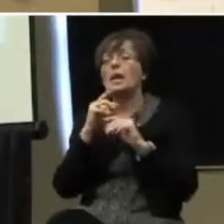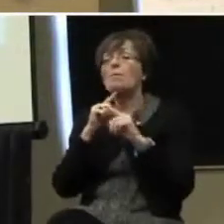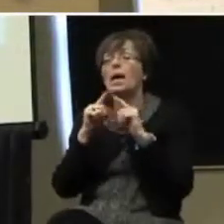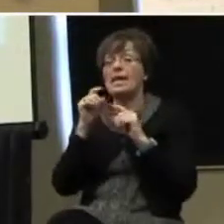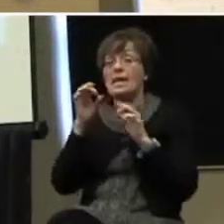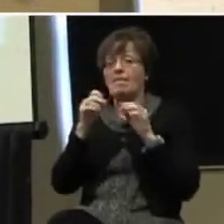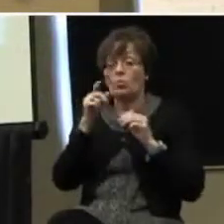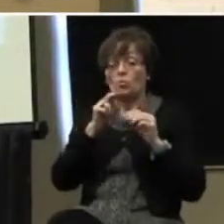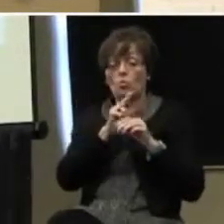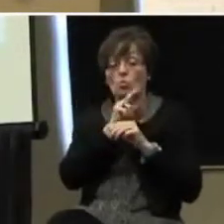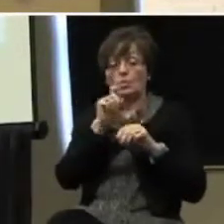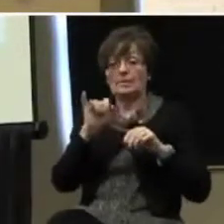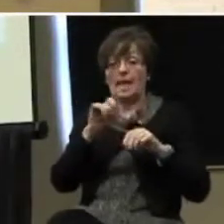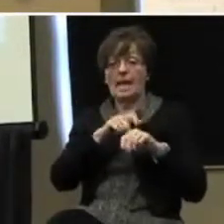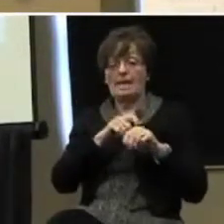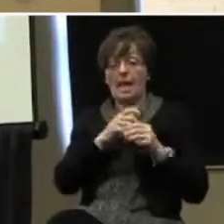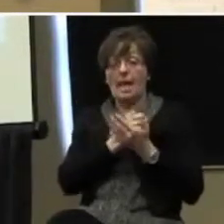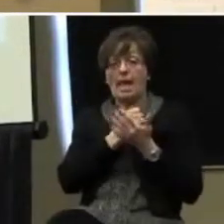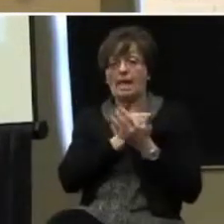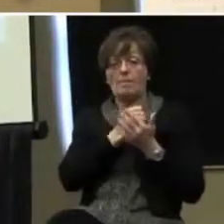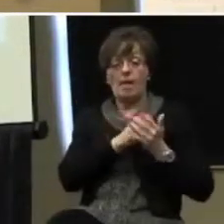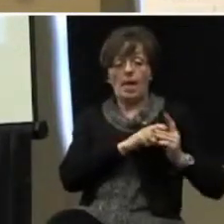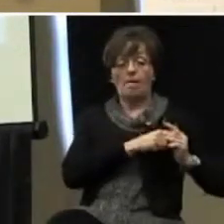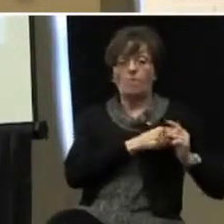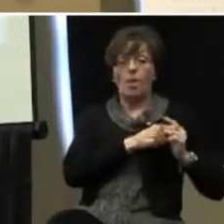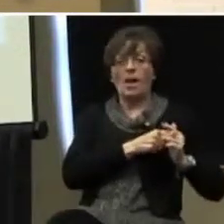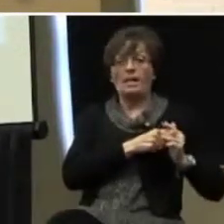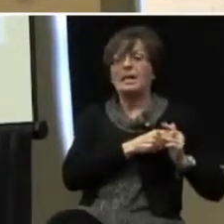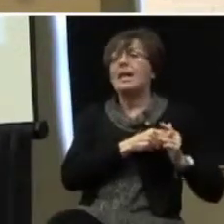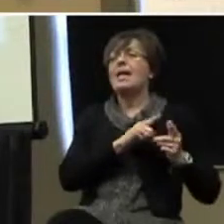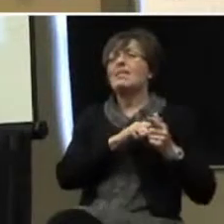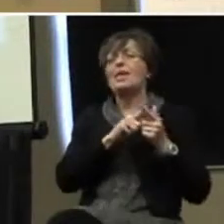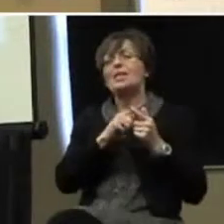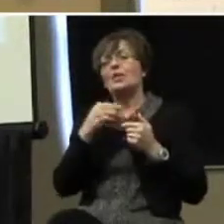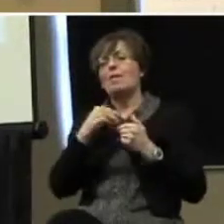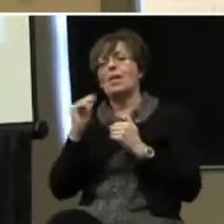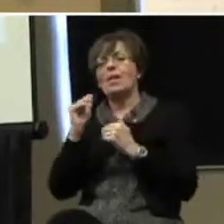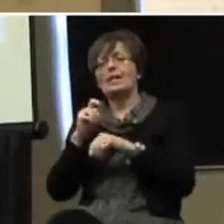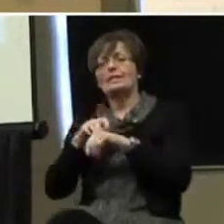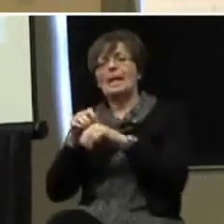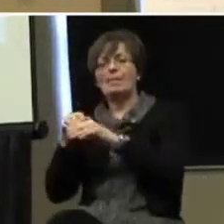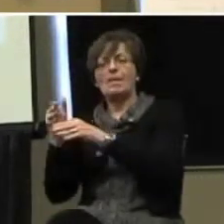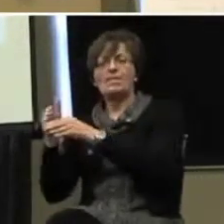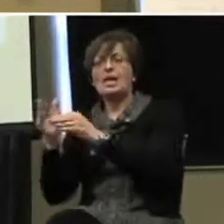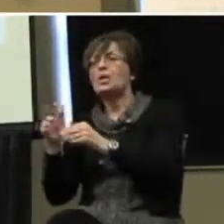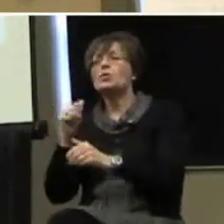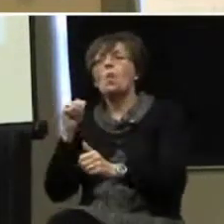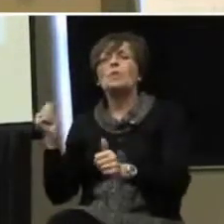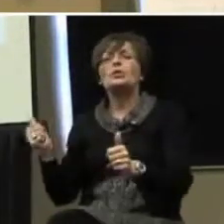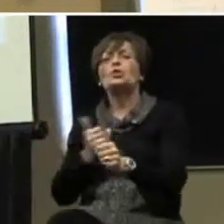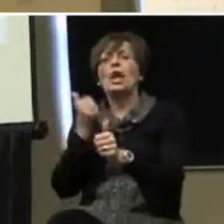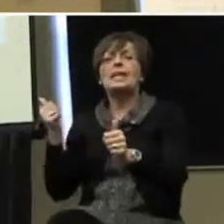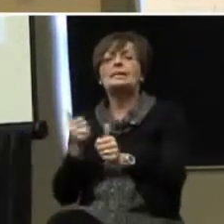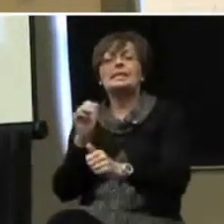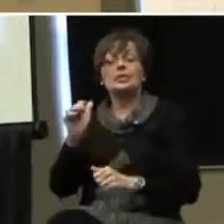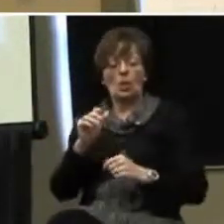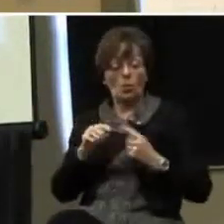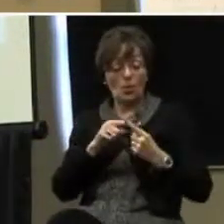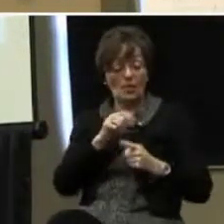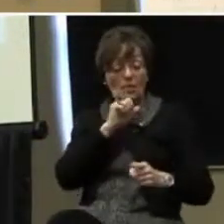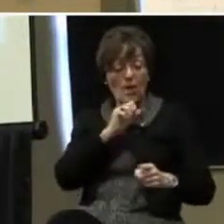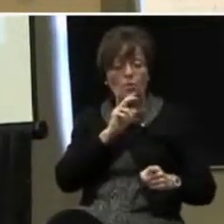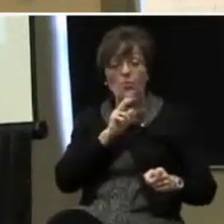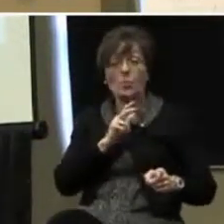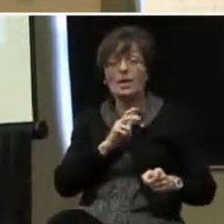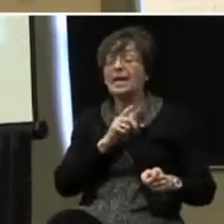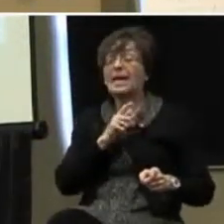time up front, we always say you have less time in the end. So you're not going to be chasing that child. If you're chasing them when they're